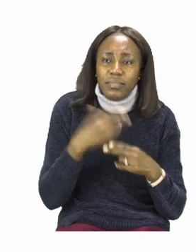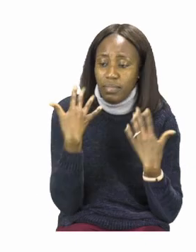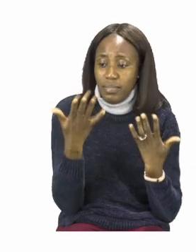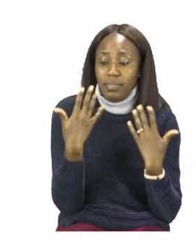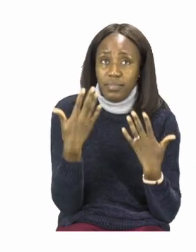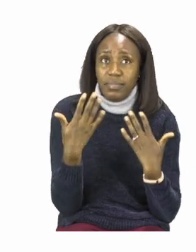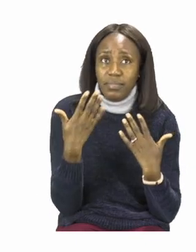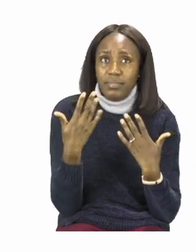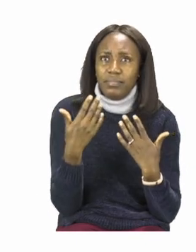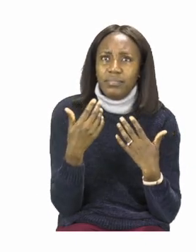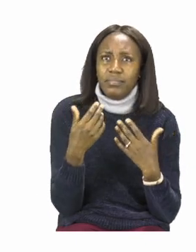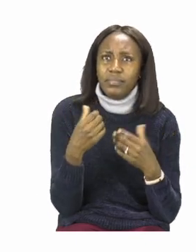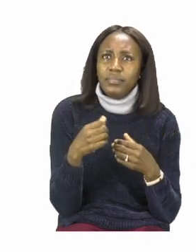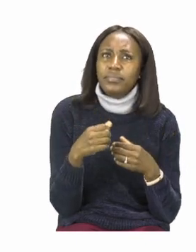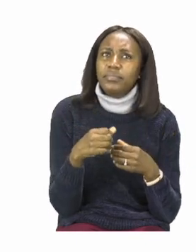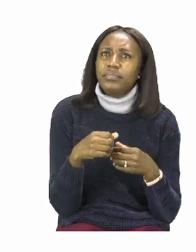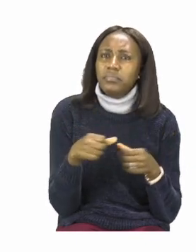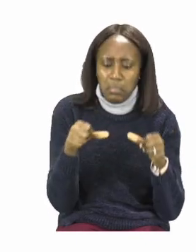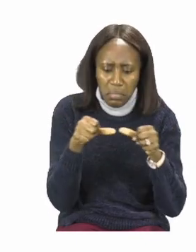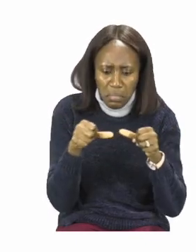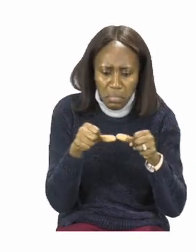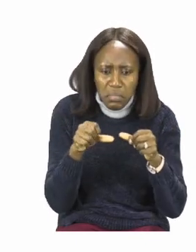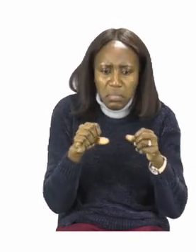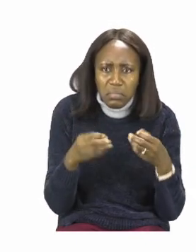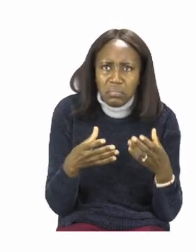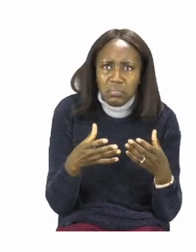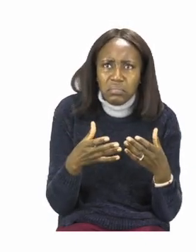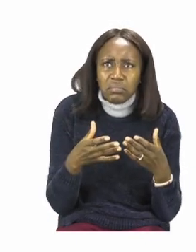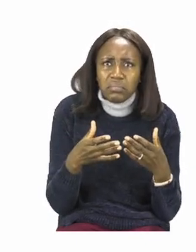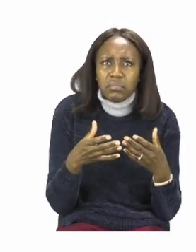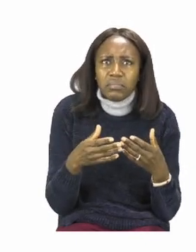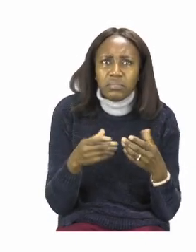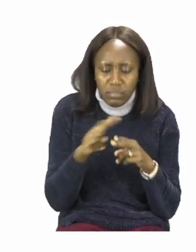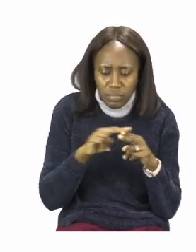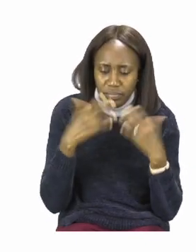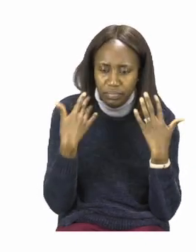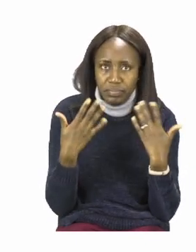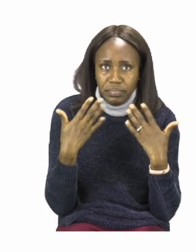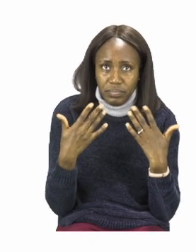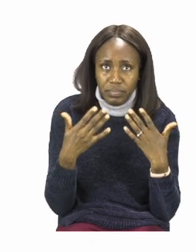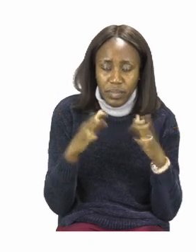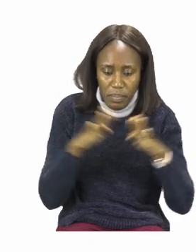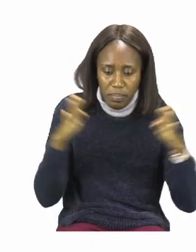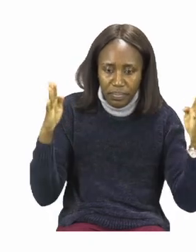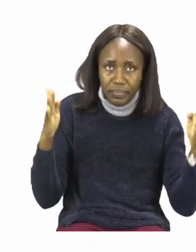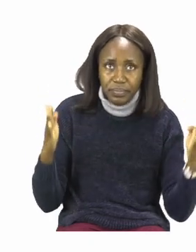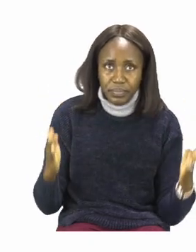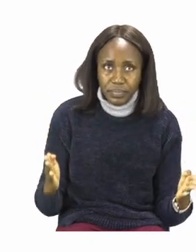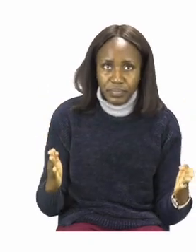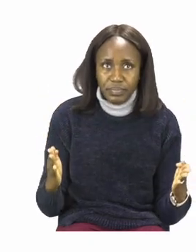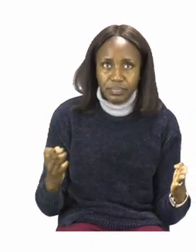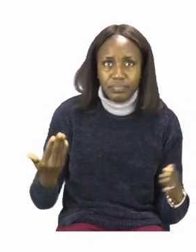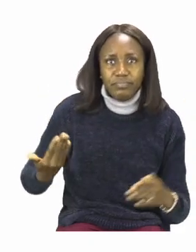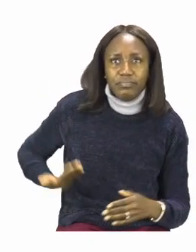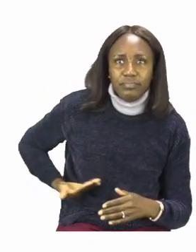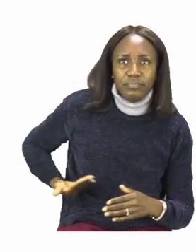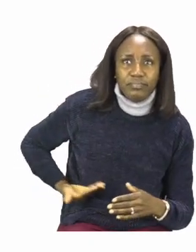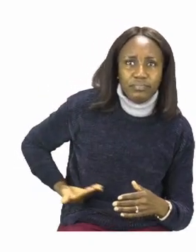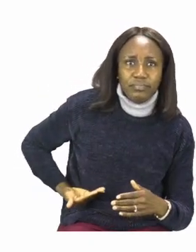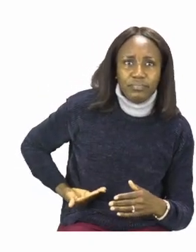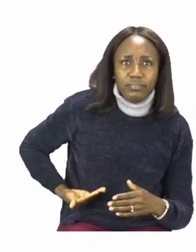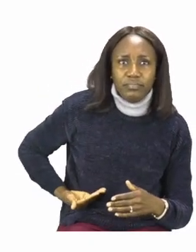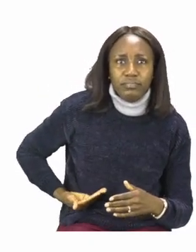have to measure three things with our hand span. A table, a chair and